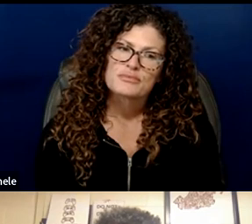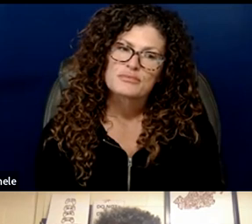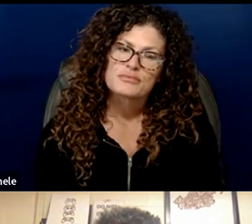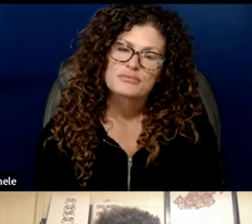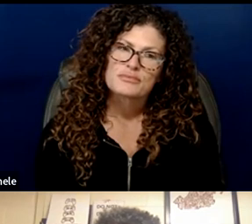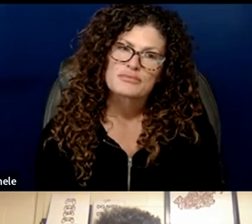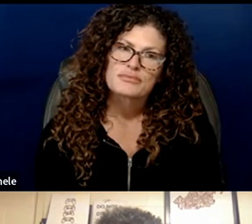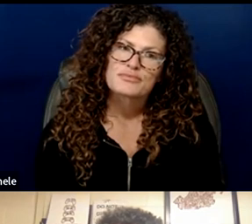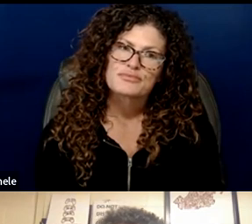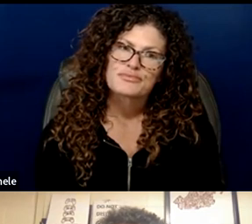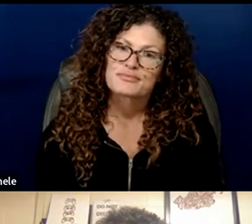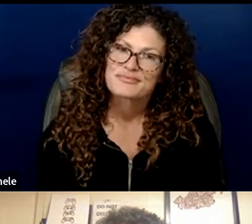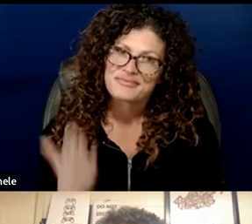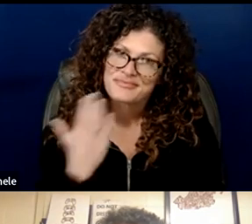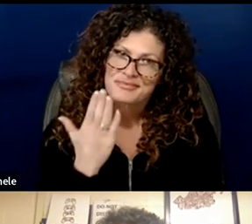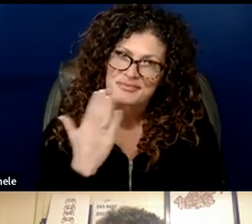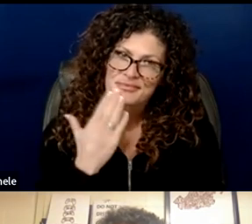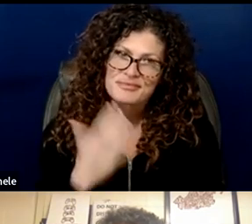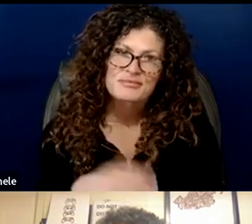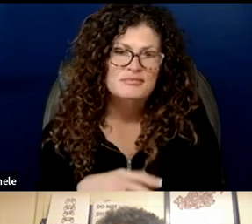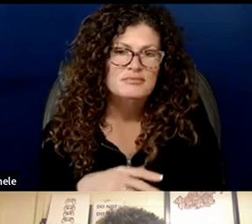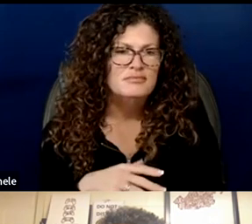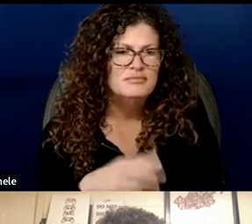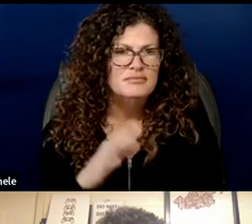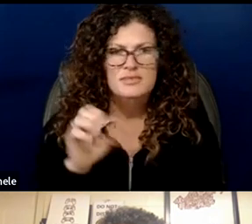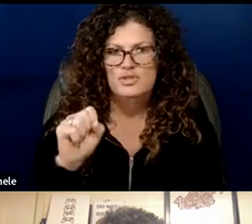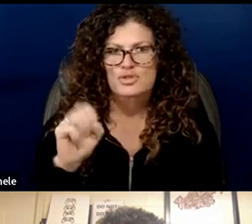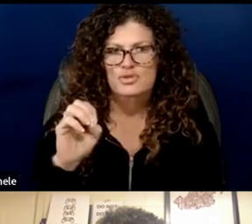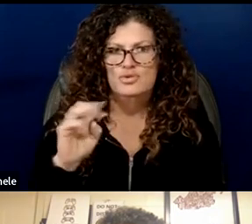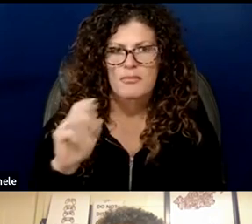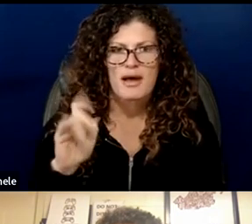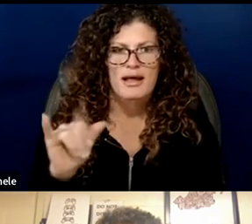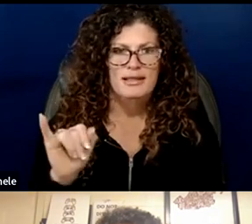thank you very much and i somali interpreter please